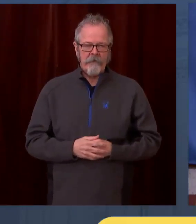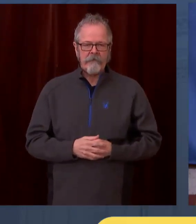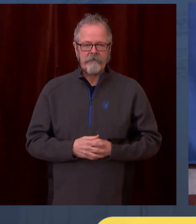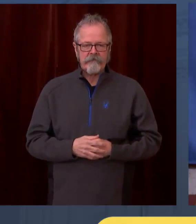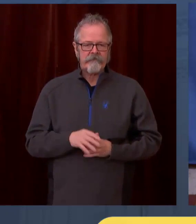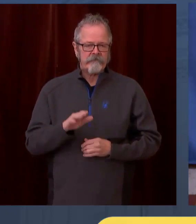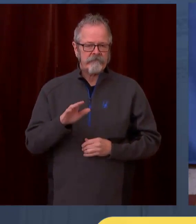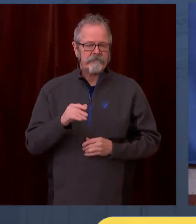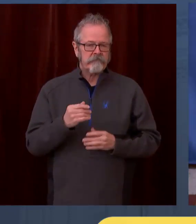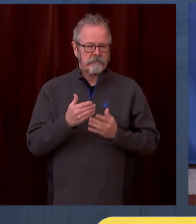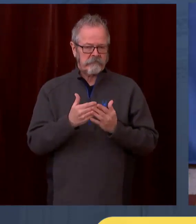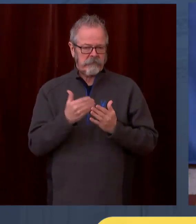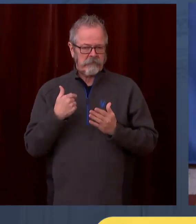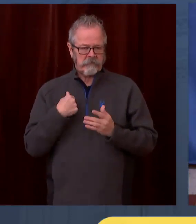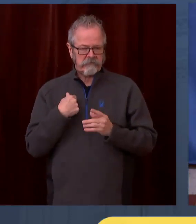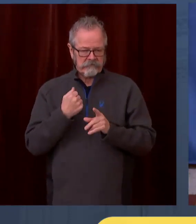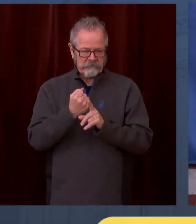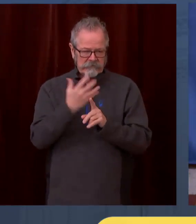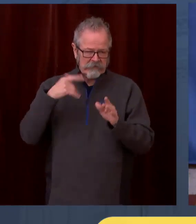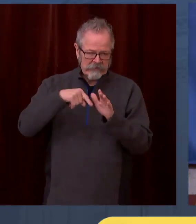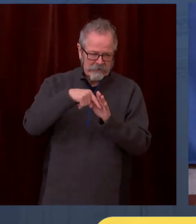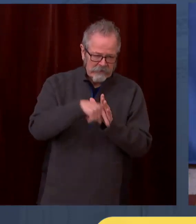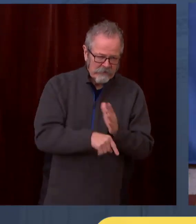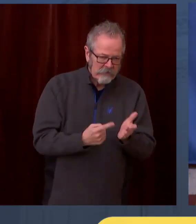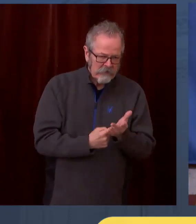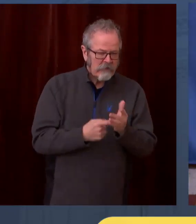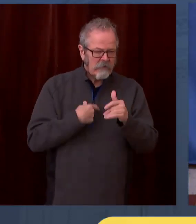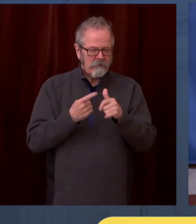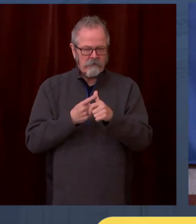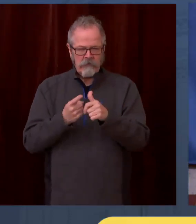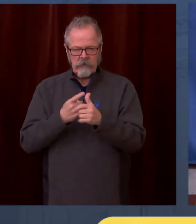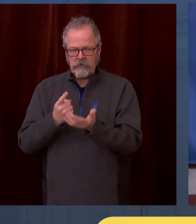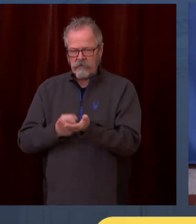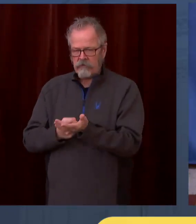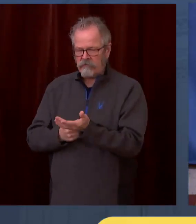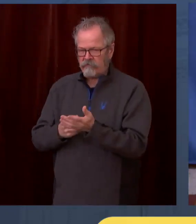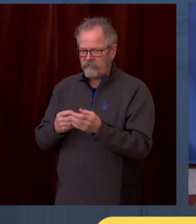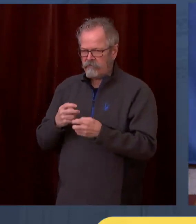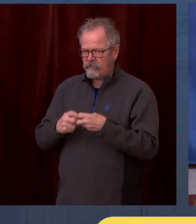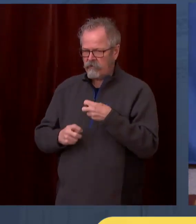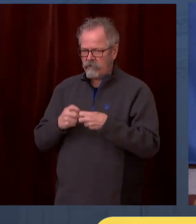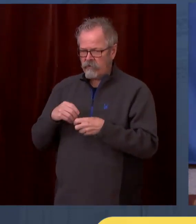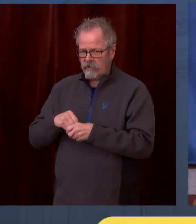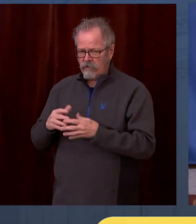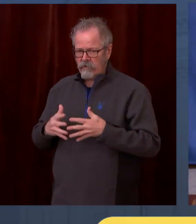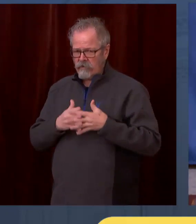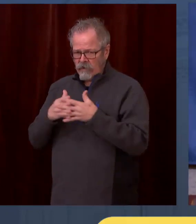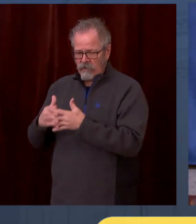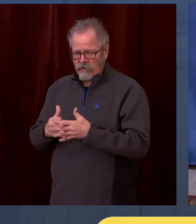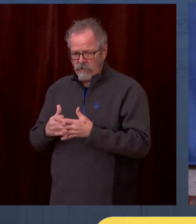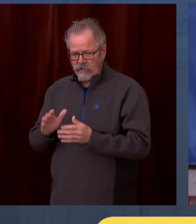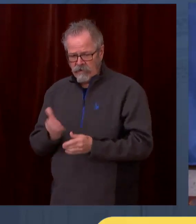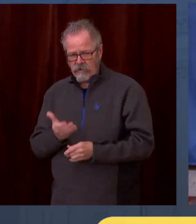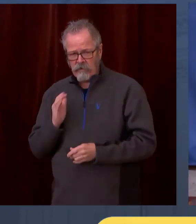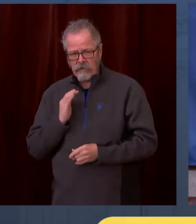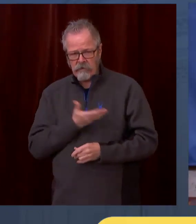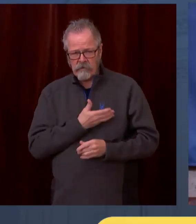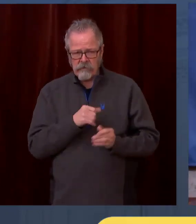society and in our state and that is the increasing violence against our Asian American